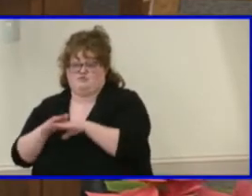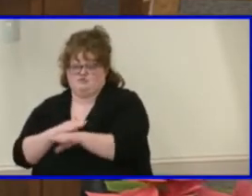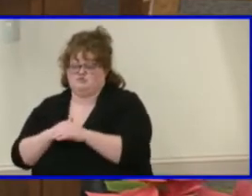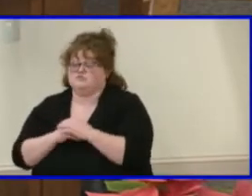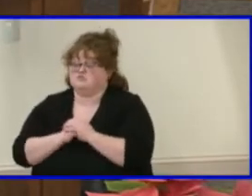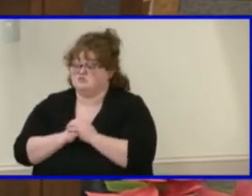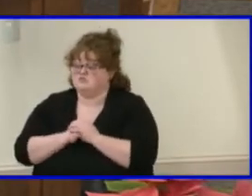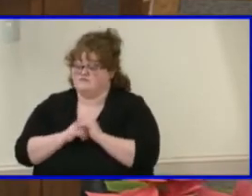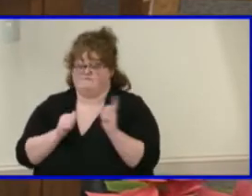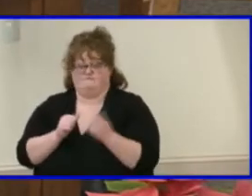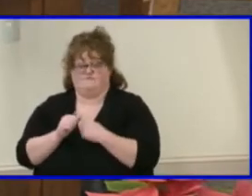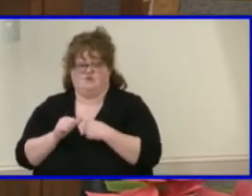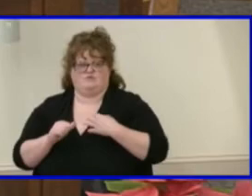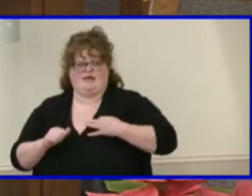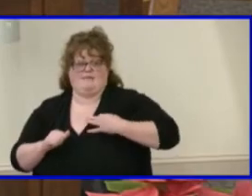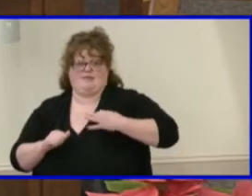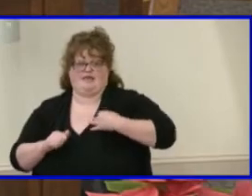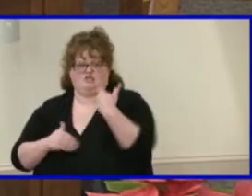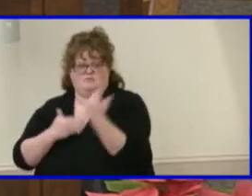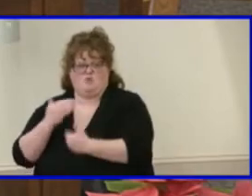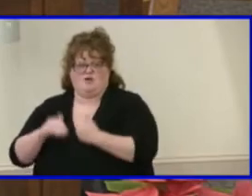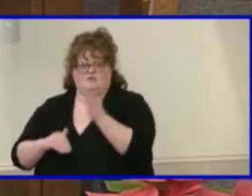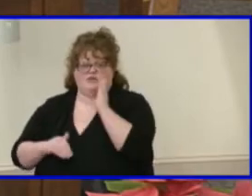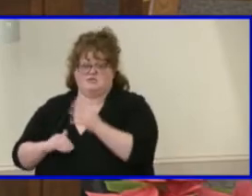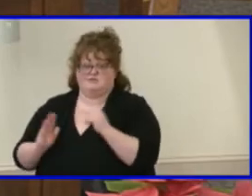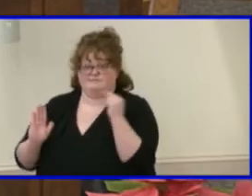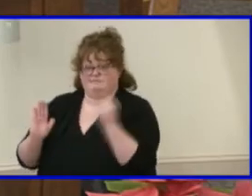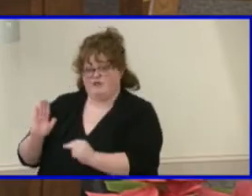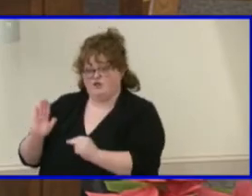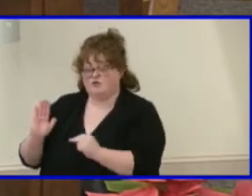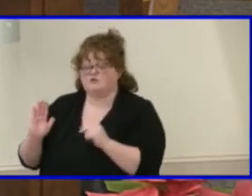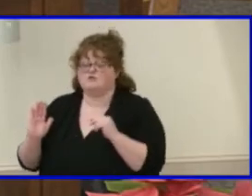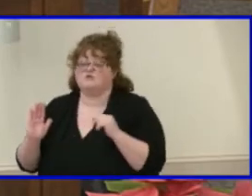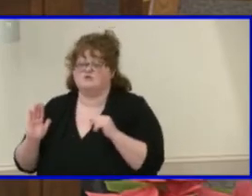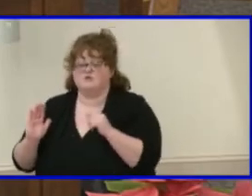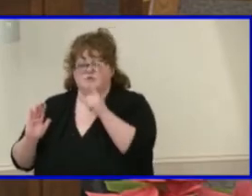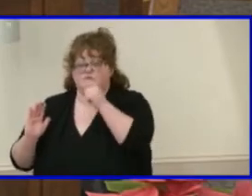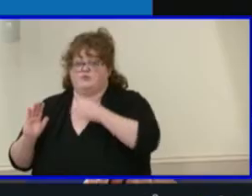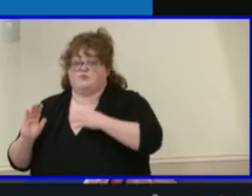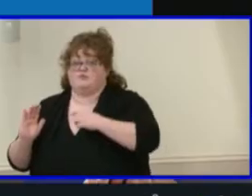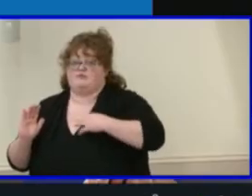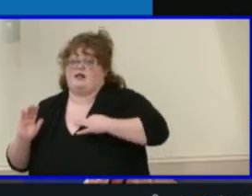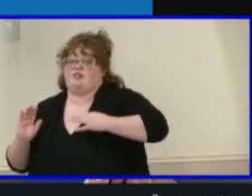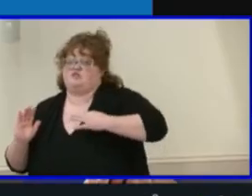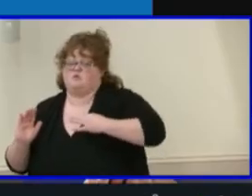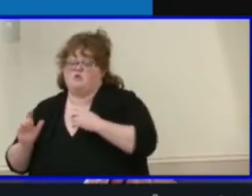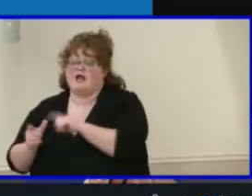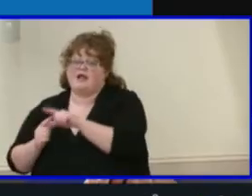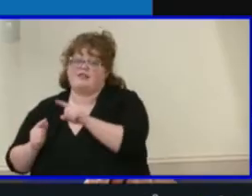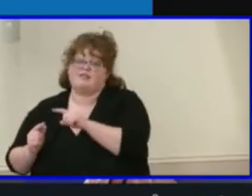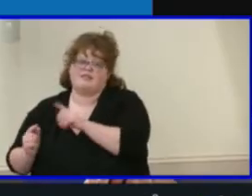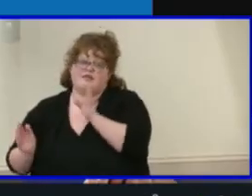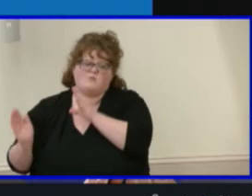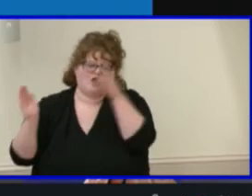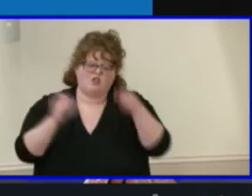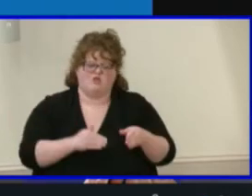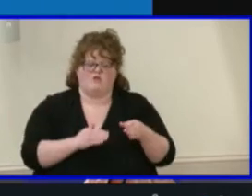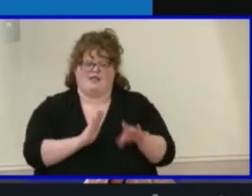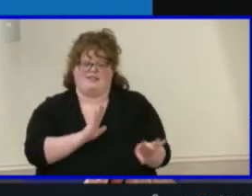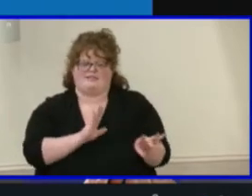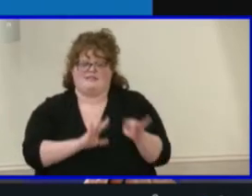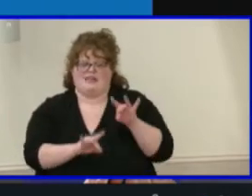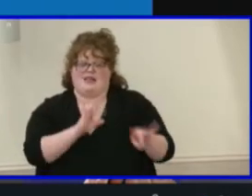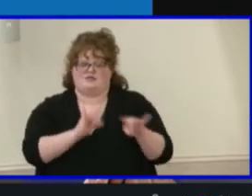look at the application process of eligible students. Next we will move into the selection process of students based on the specific